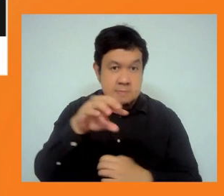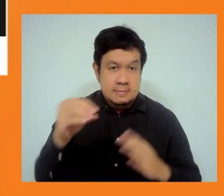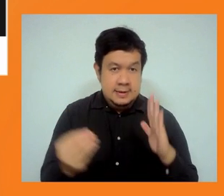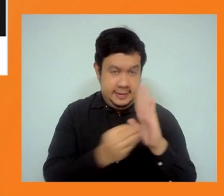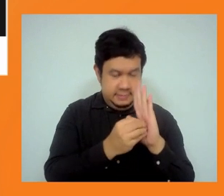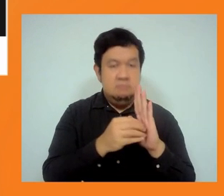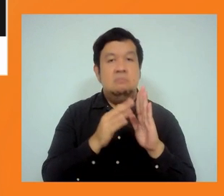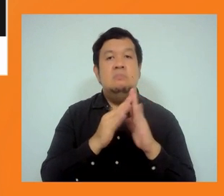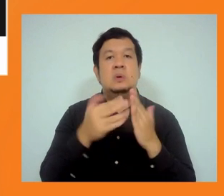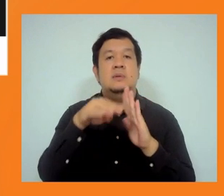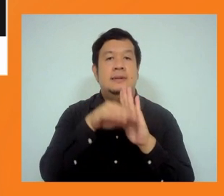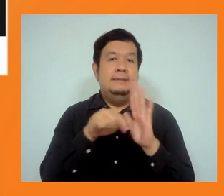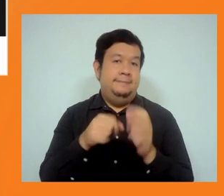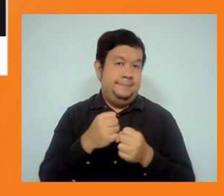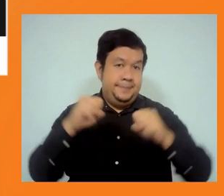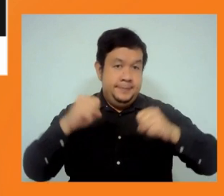Briefly, next.